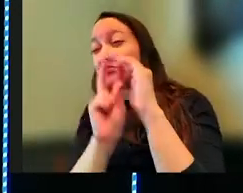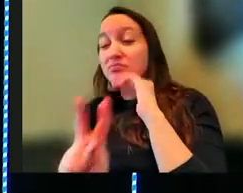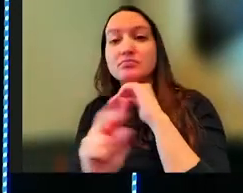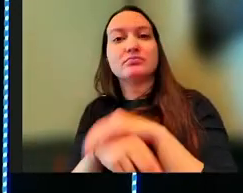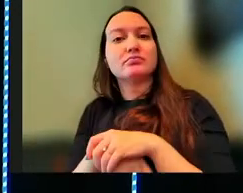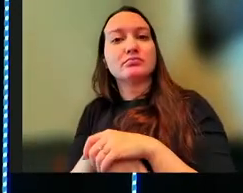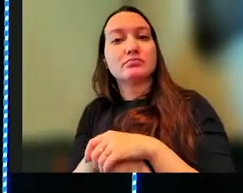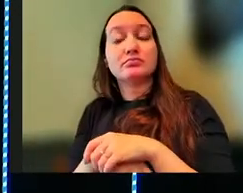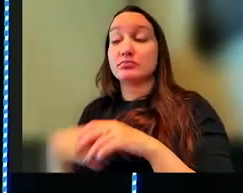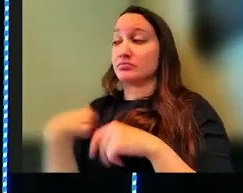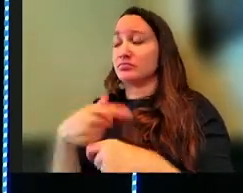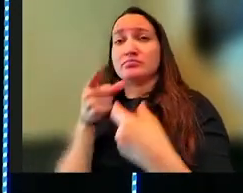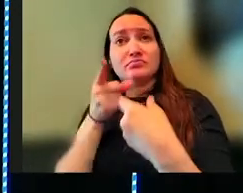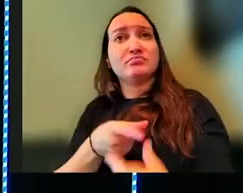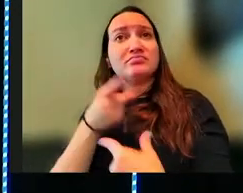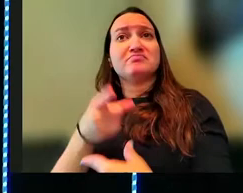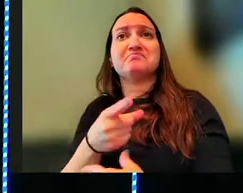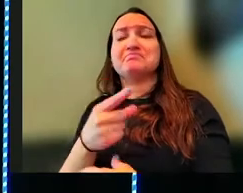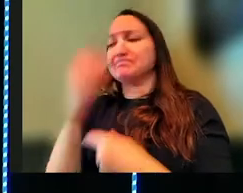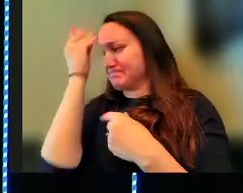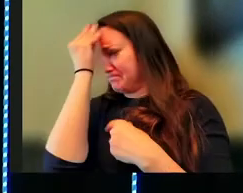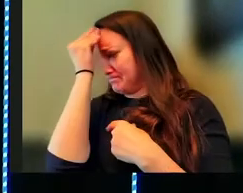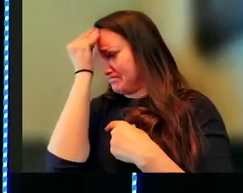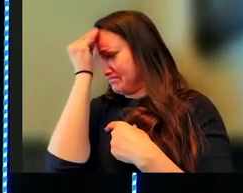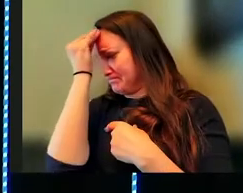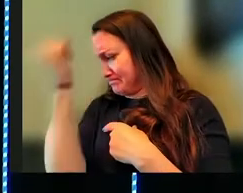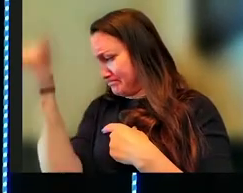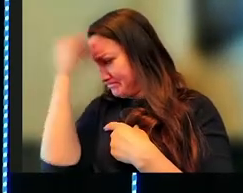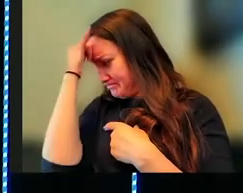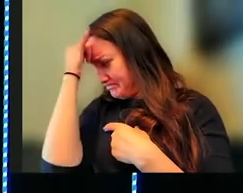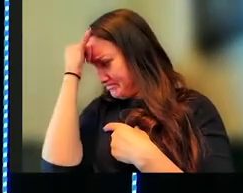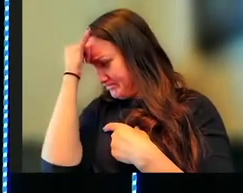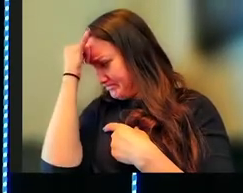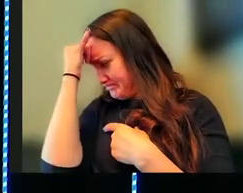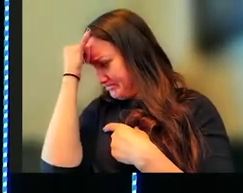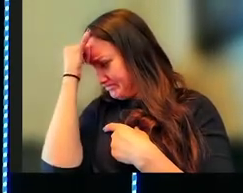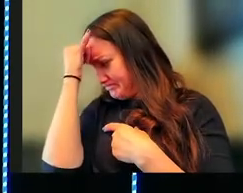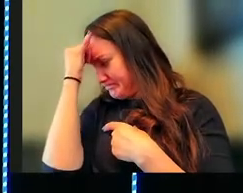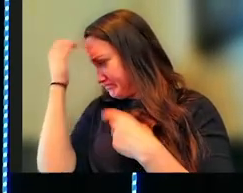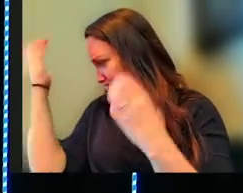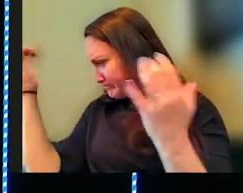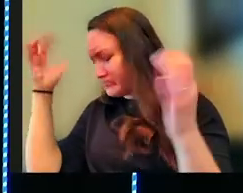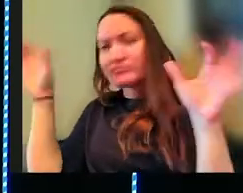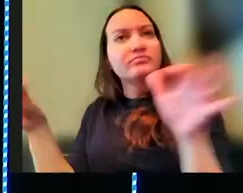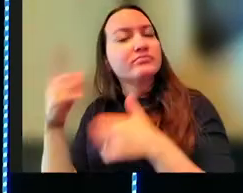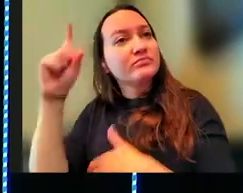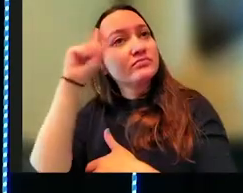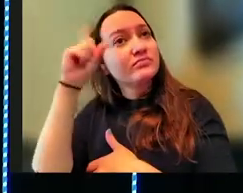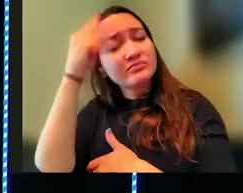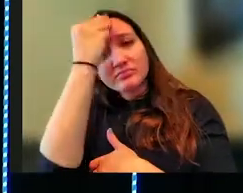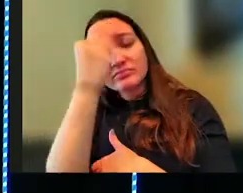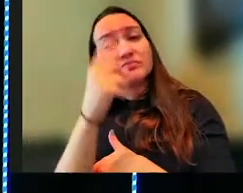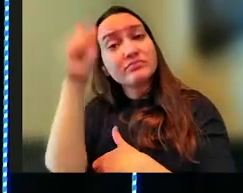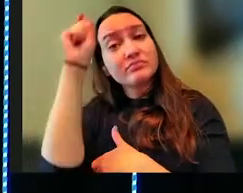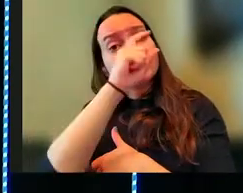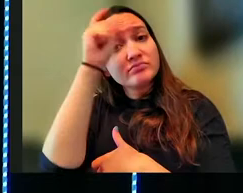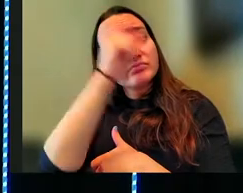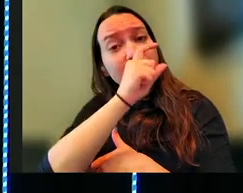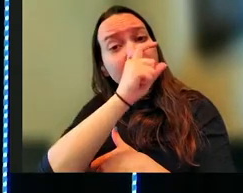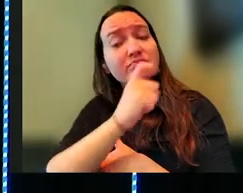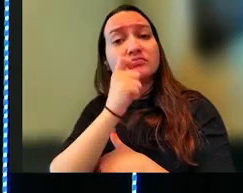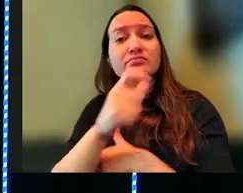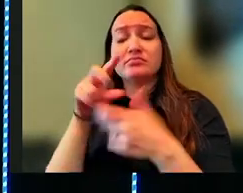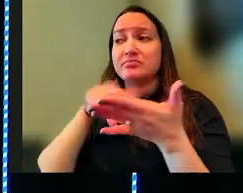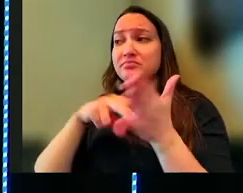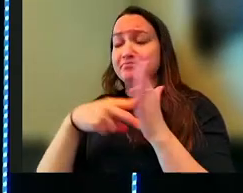Our struggle is we oftentimes let it stay as just activity in our minds, but can I tell you today that the wise choice was not meant to remain